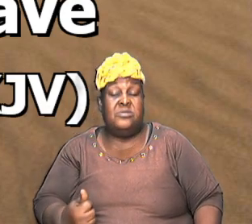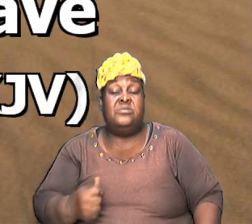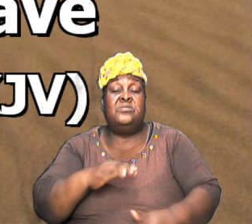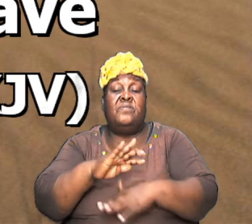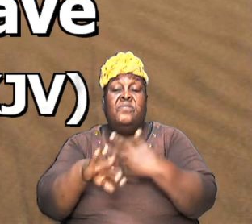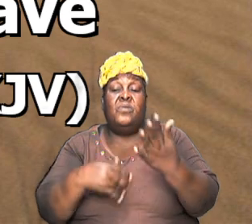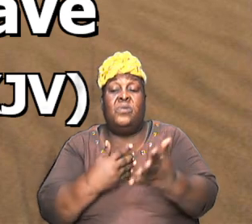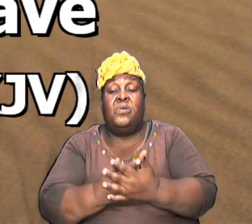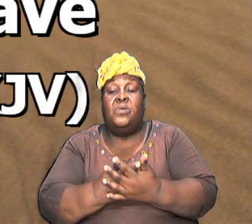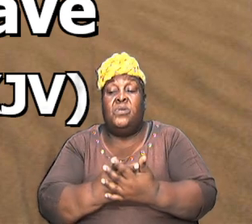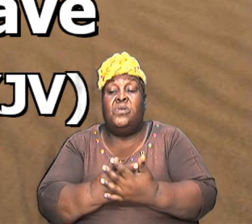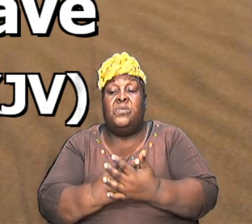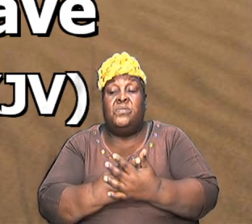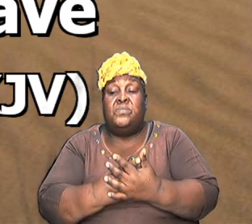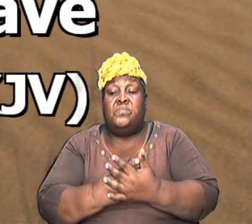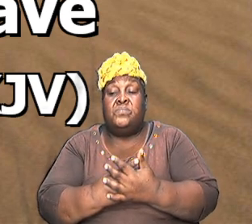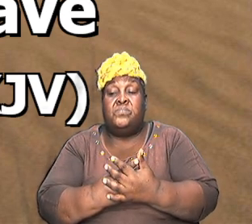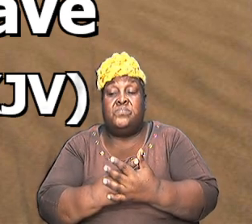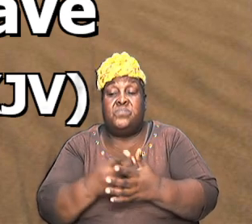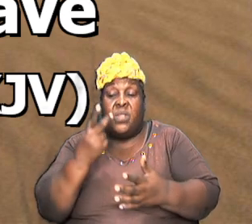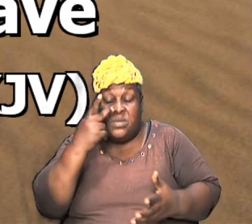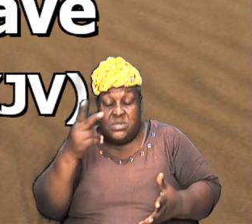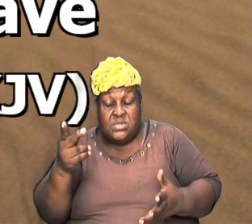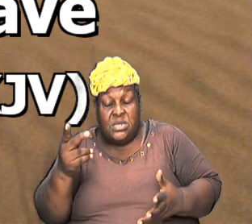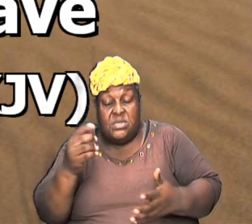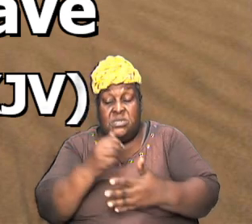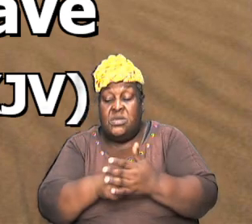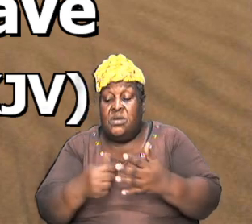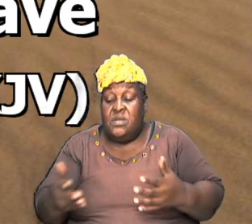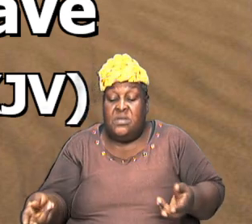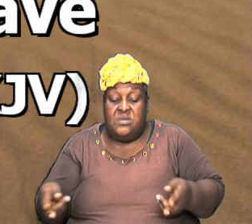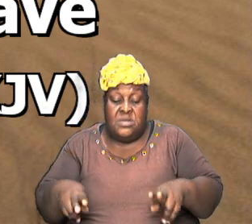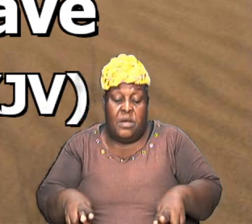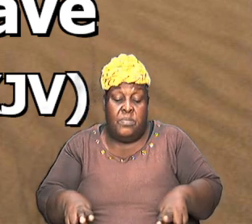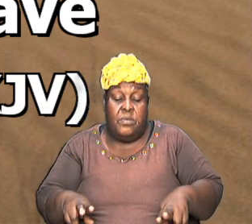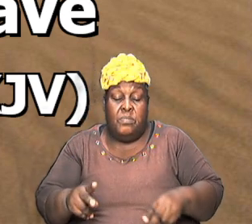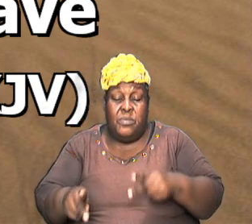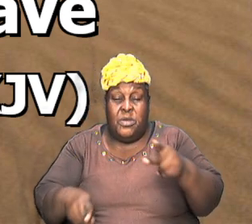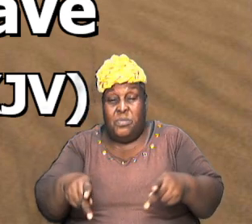saints of God we're seeing a couple of things happening now saints of God